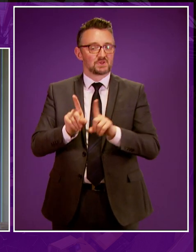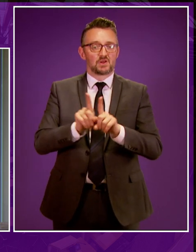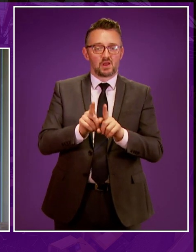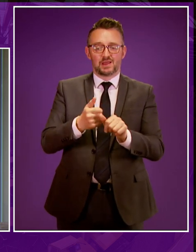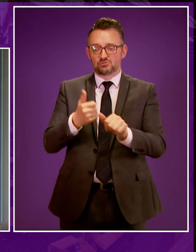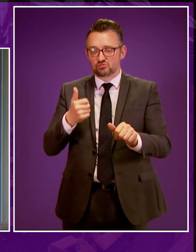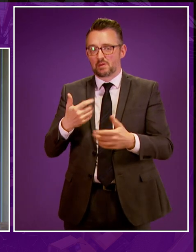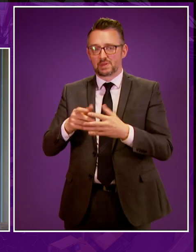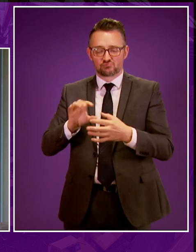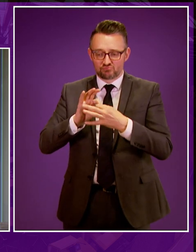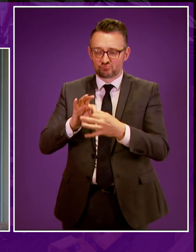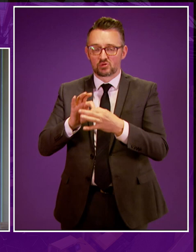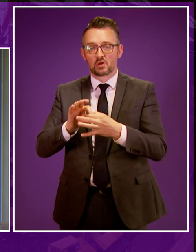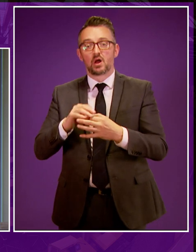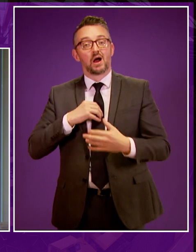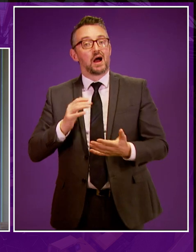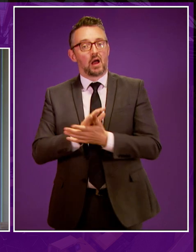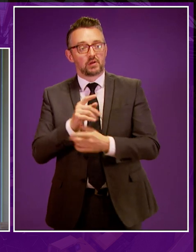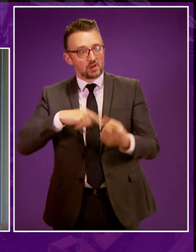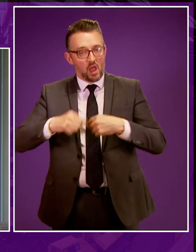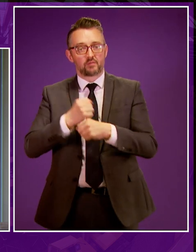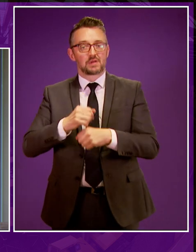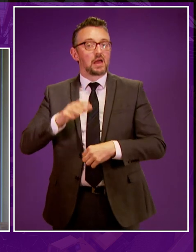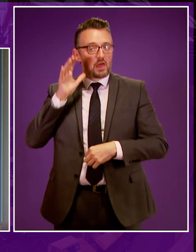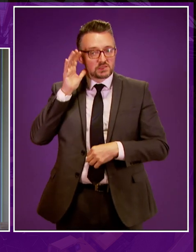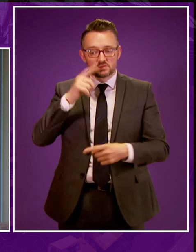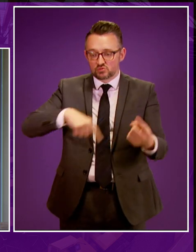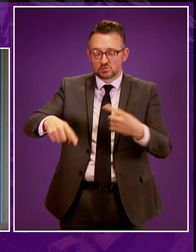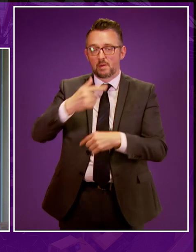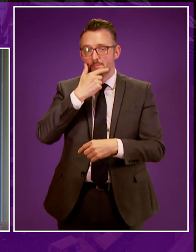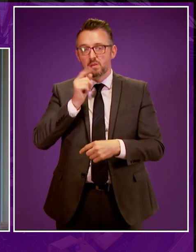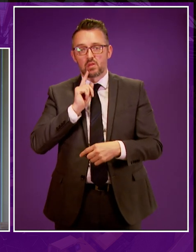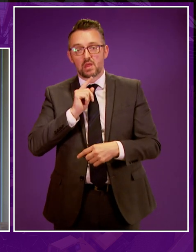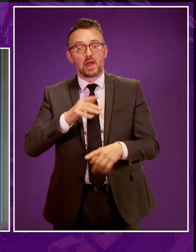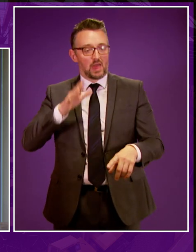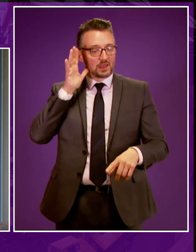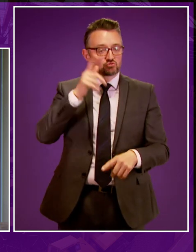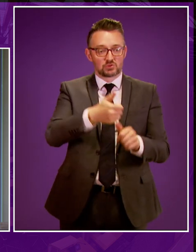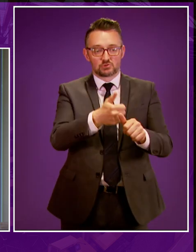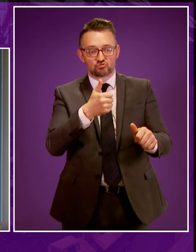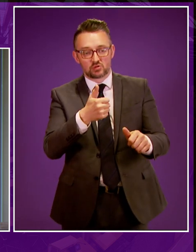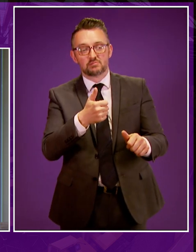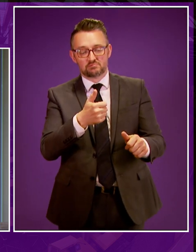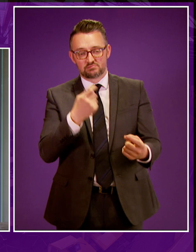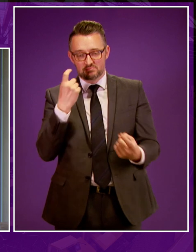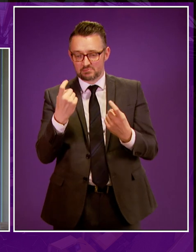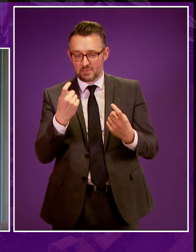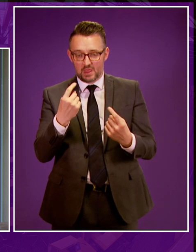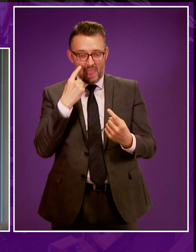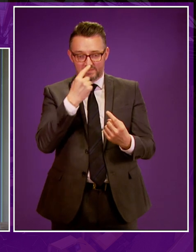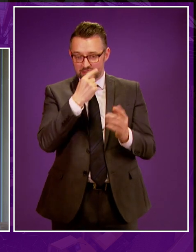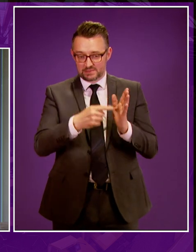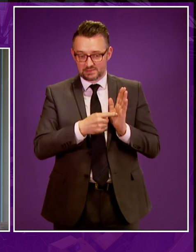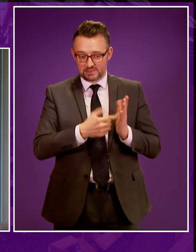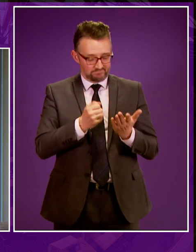industry, and I pleased that the government has listened to their concerns as well as taking into consideration the needs of industry and made the right decision based on the evidence